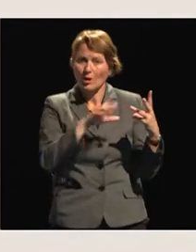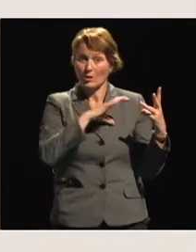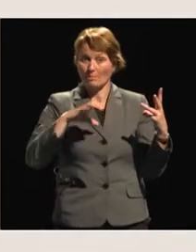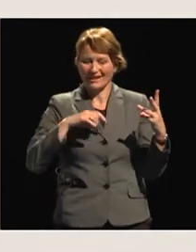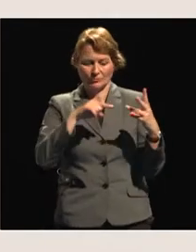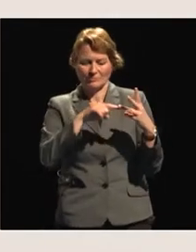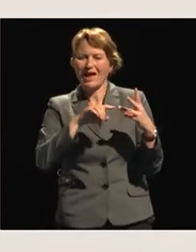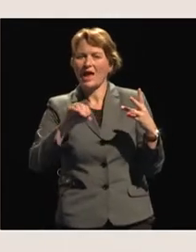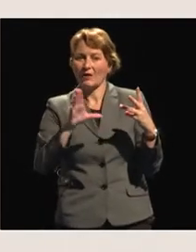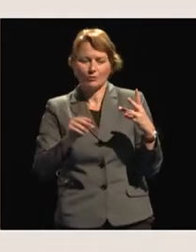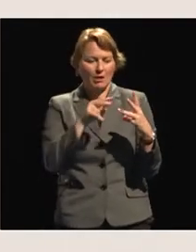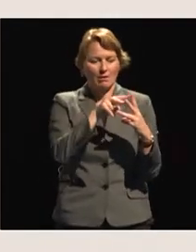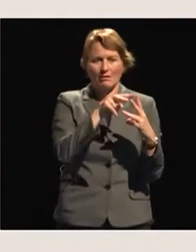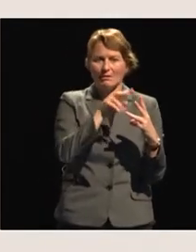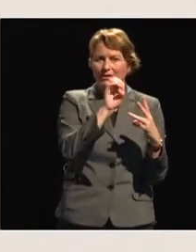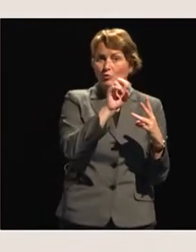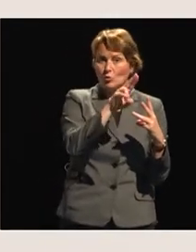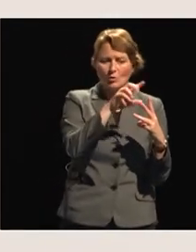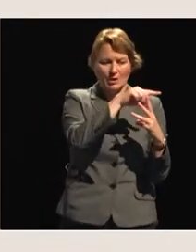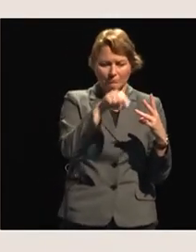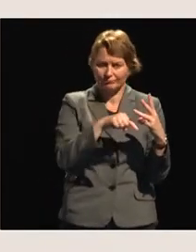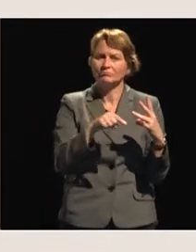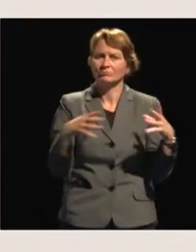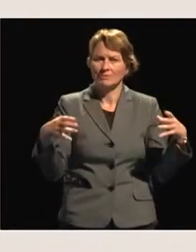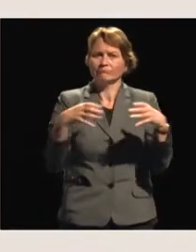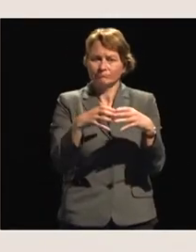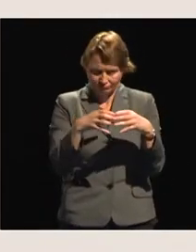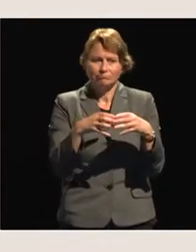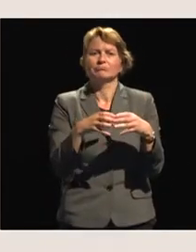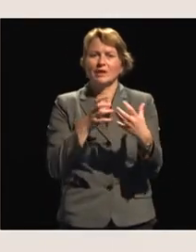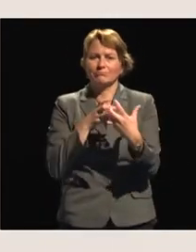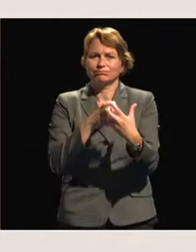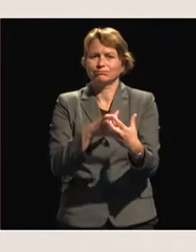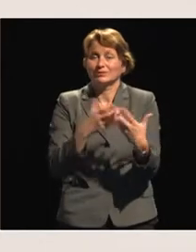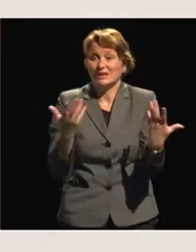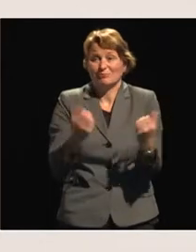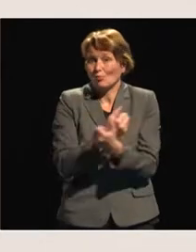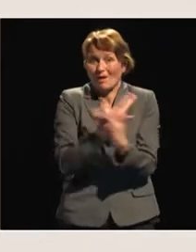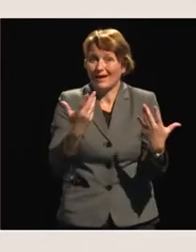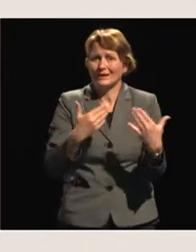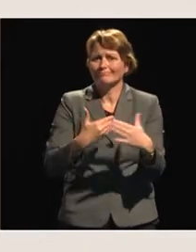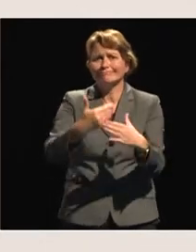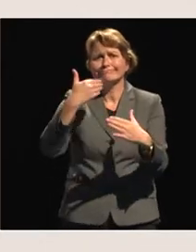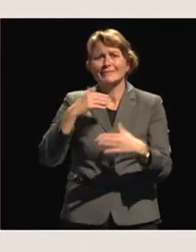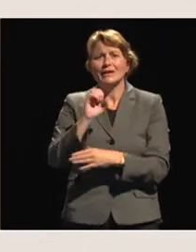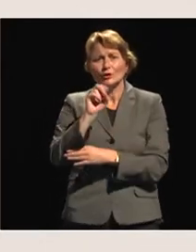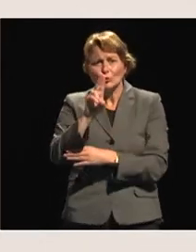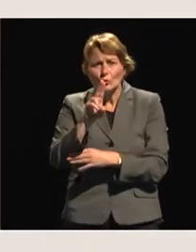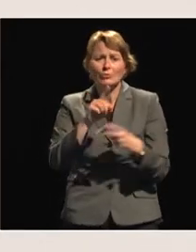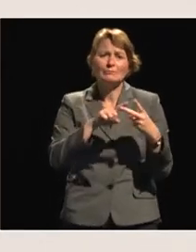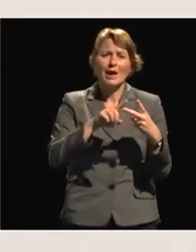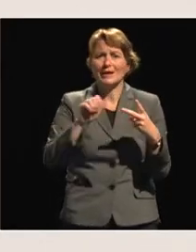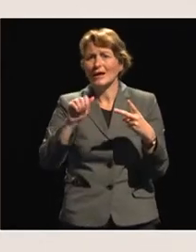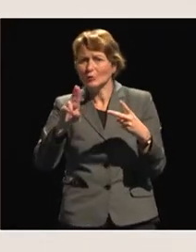So it very much fits within that, and it fits within whatever commitments the European Union and the African Union